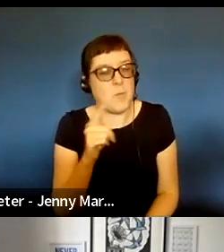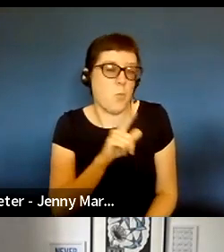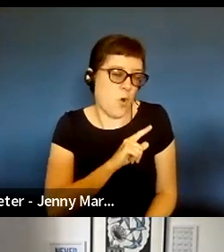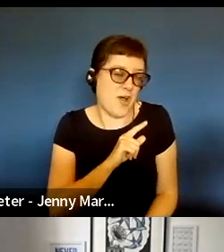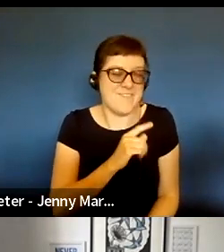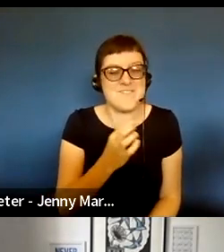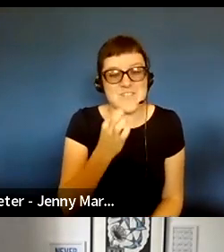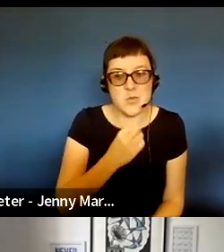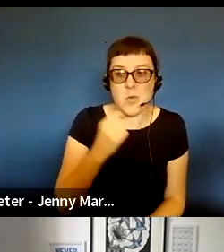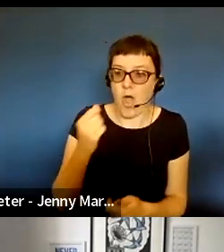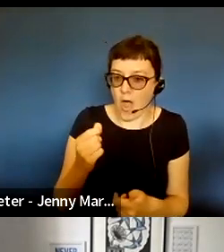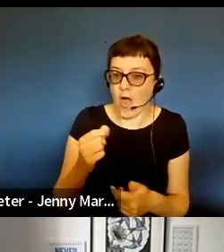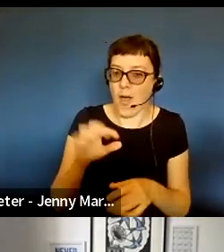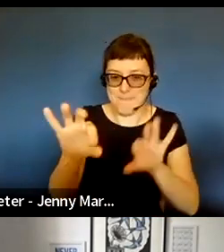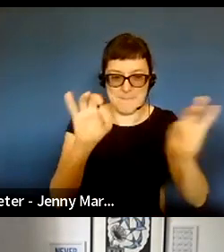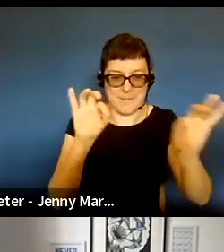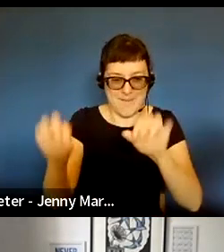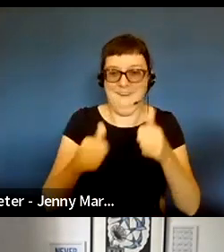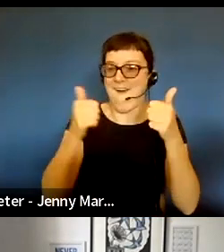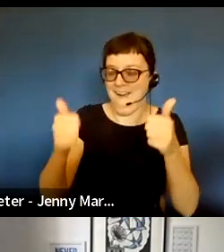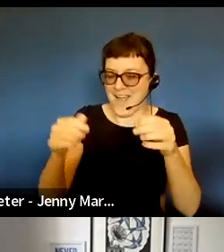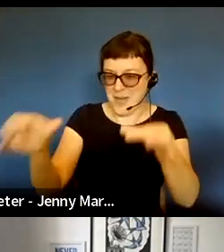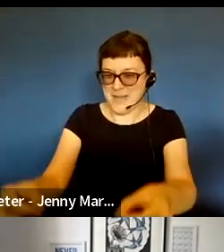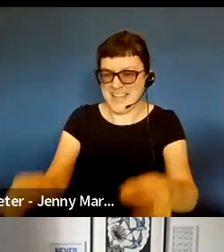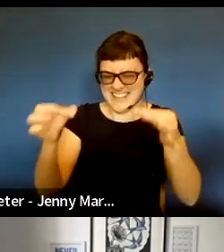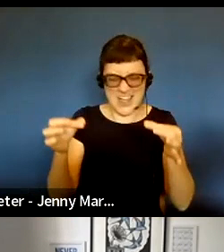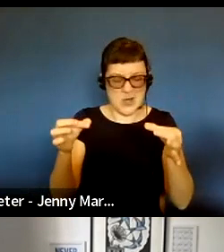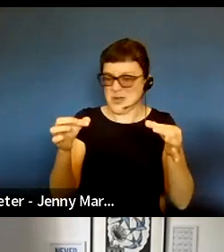handful of those drawn because they were ineligible.